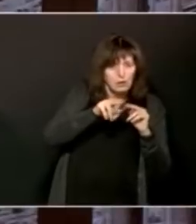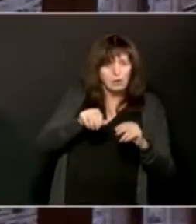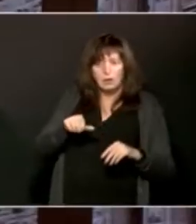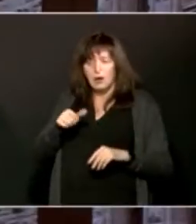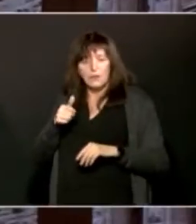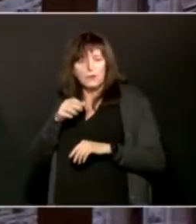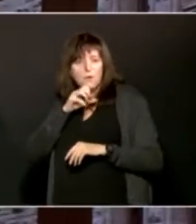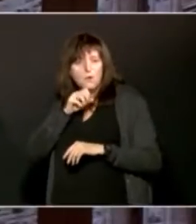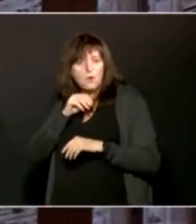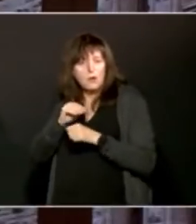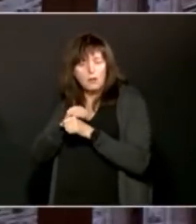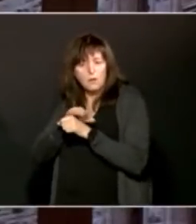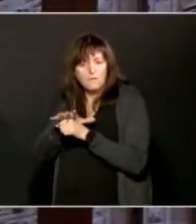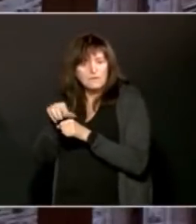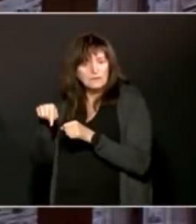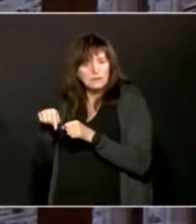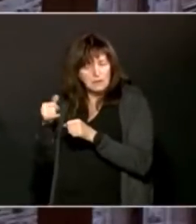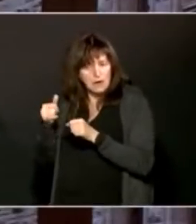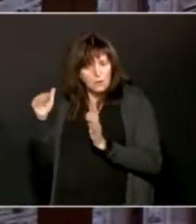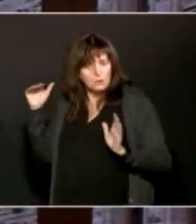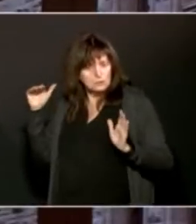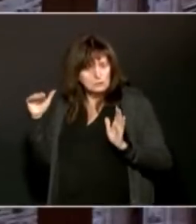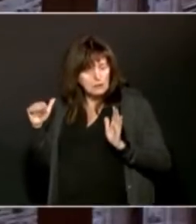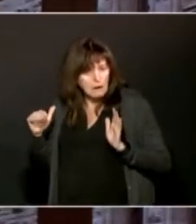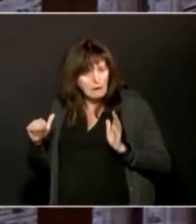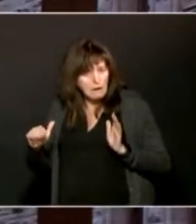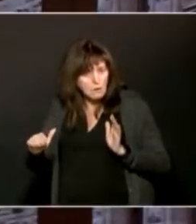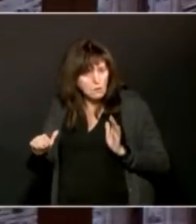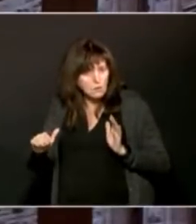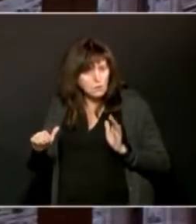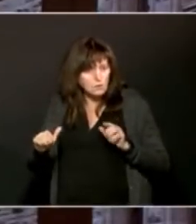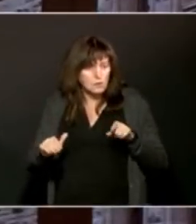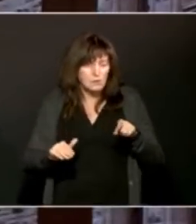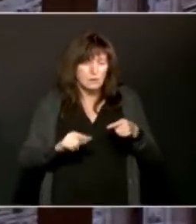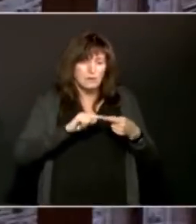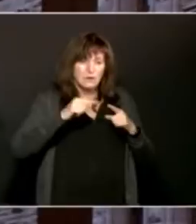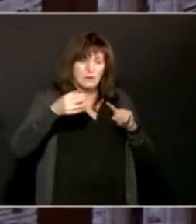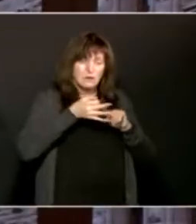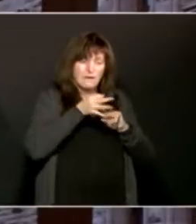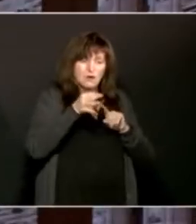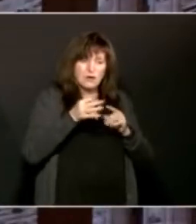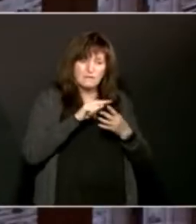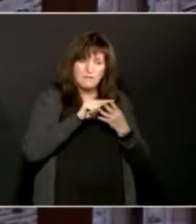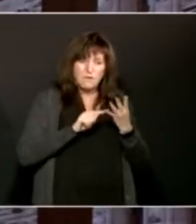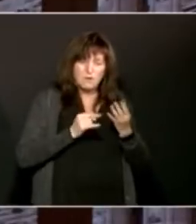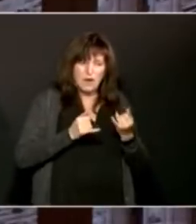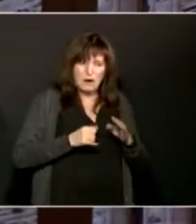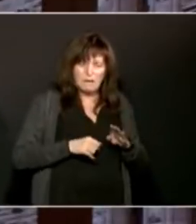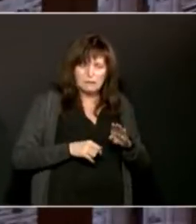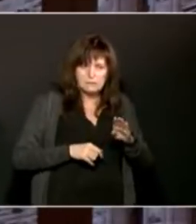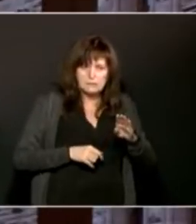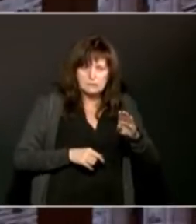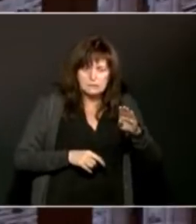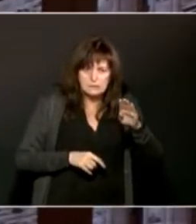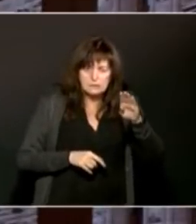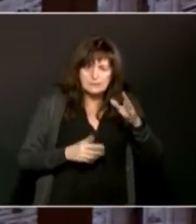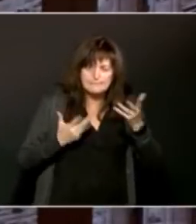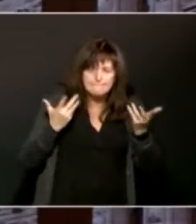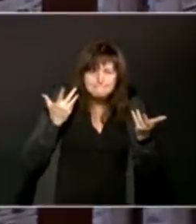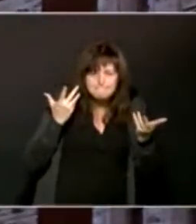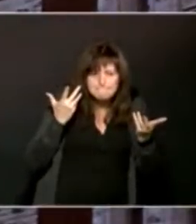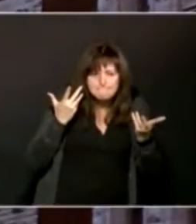other variants or other COVID strains, initial ones we had in there. So it becomes more and more of a higher percentage. So